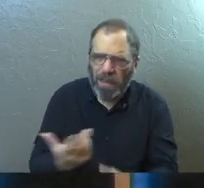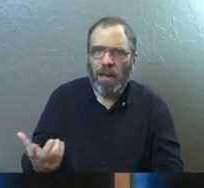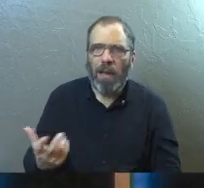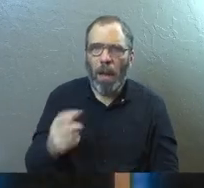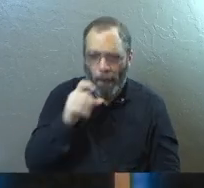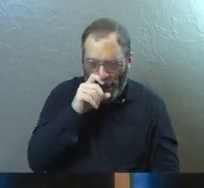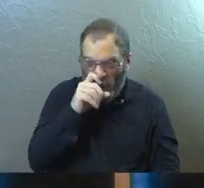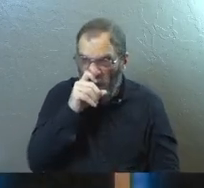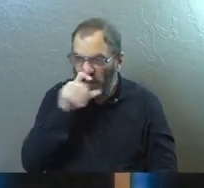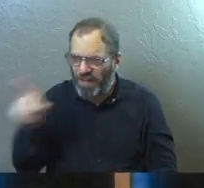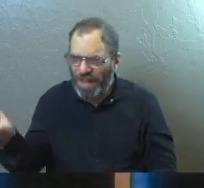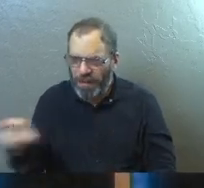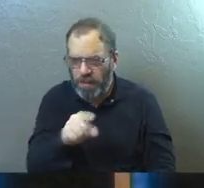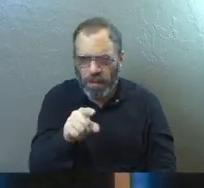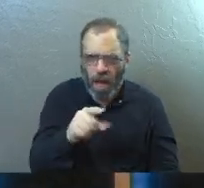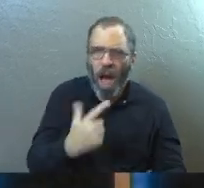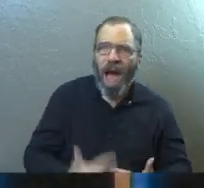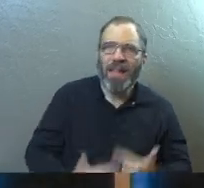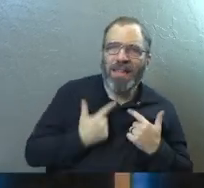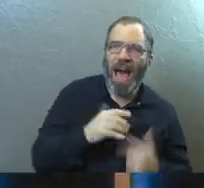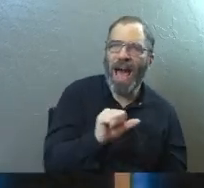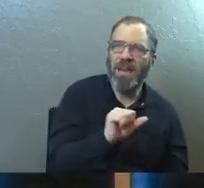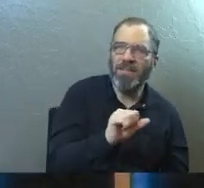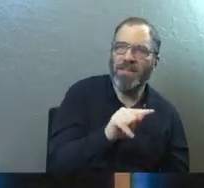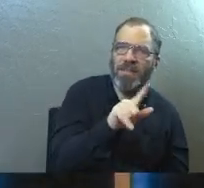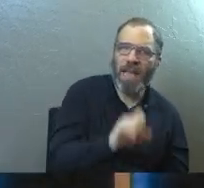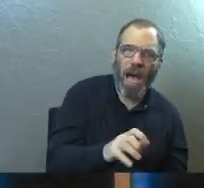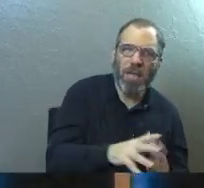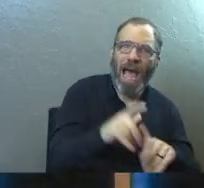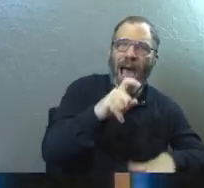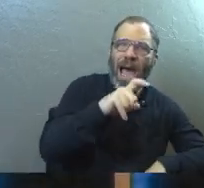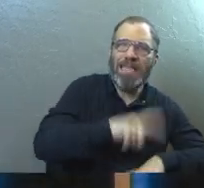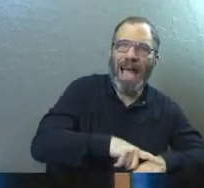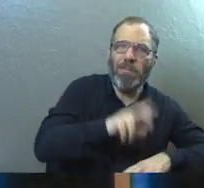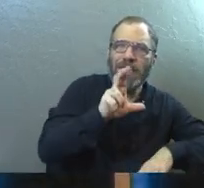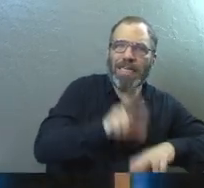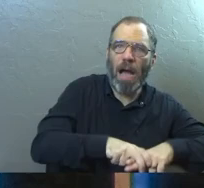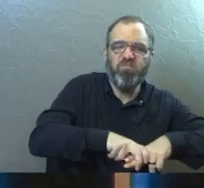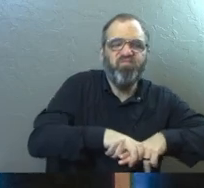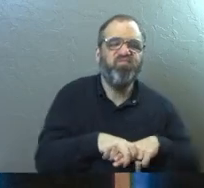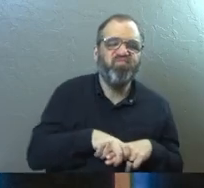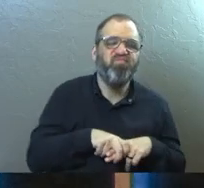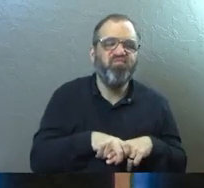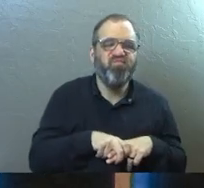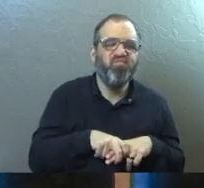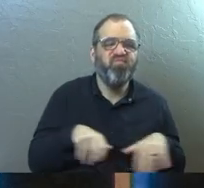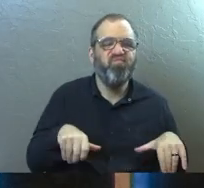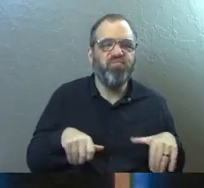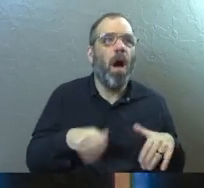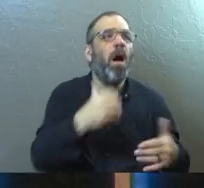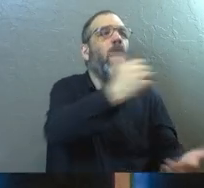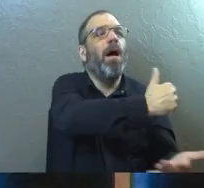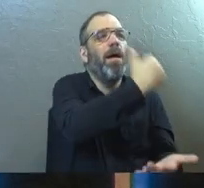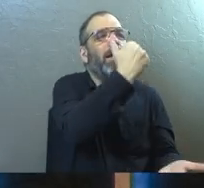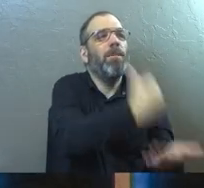came back to a sedentary lifestyle. Too much time on the couch. Amen.